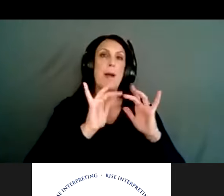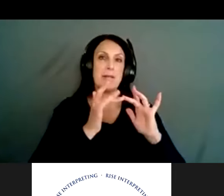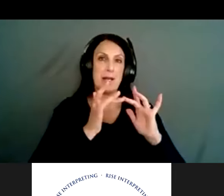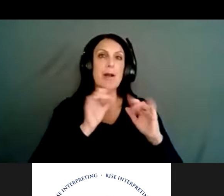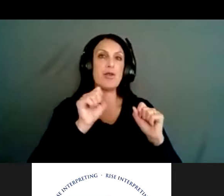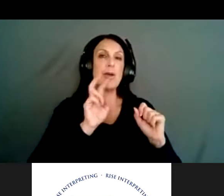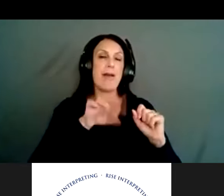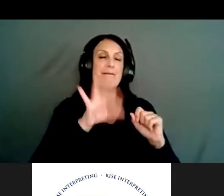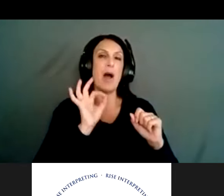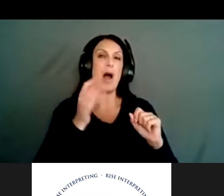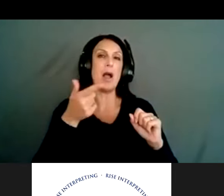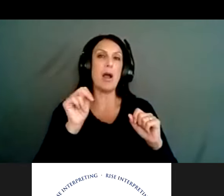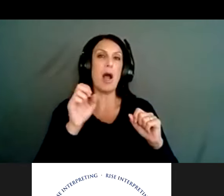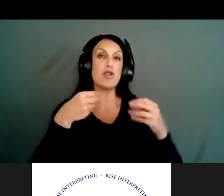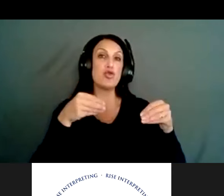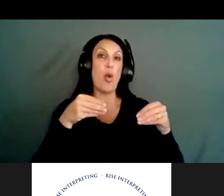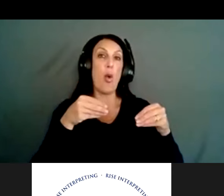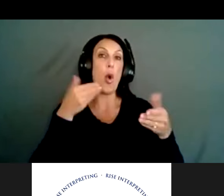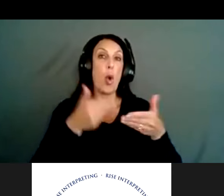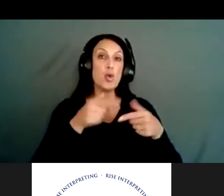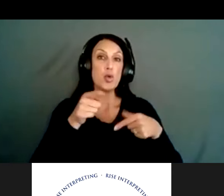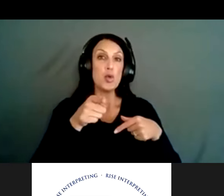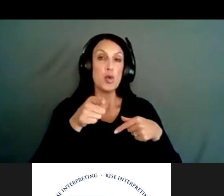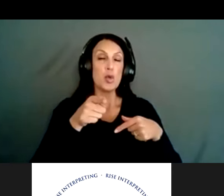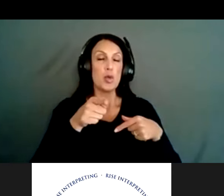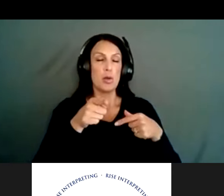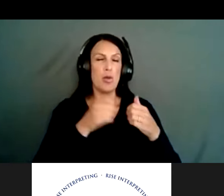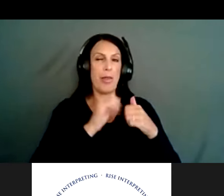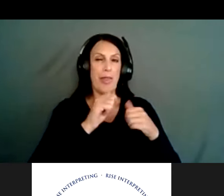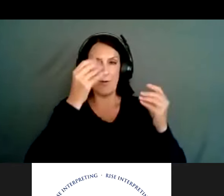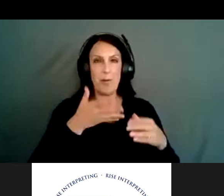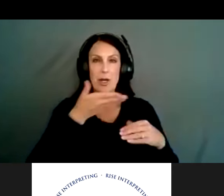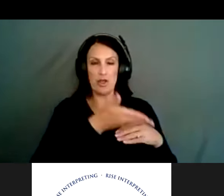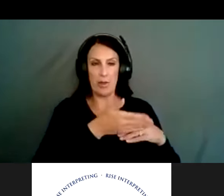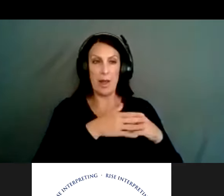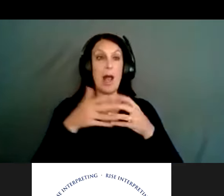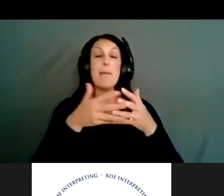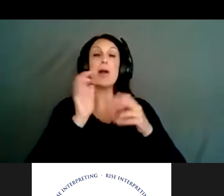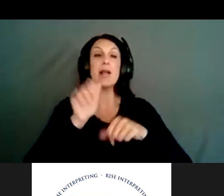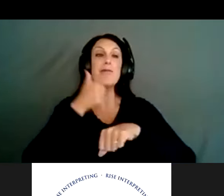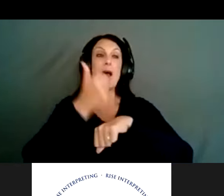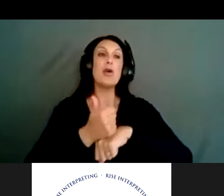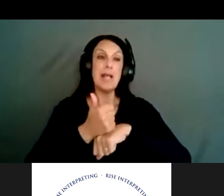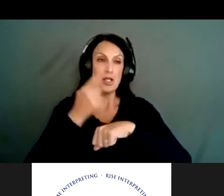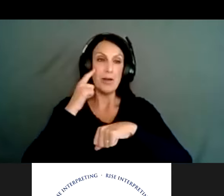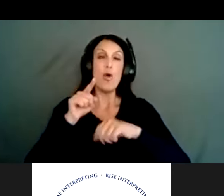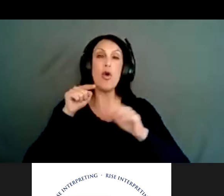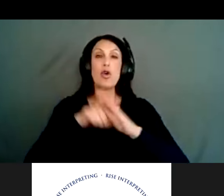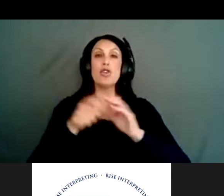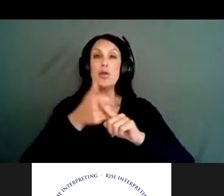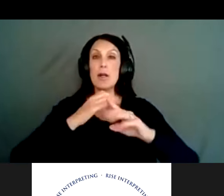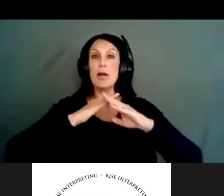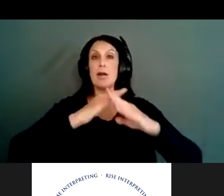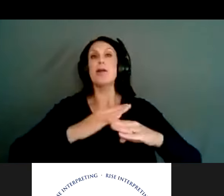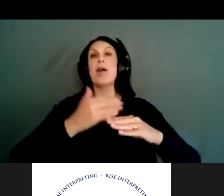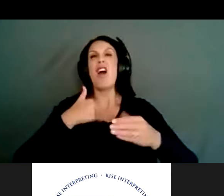shop that's closest to you. the American Foundation for Suicide Prevention also came